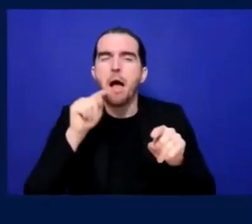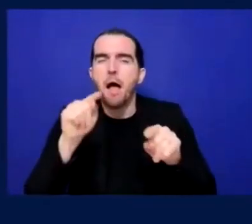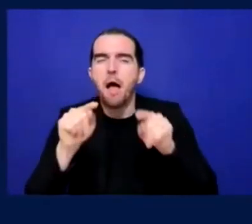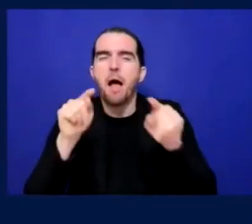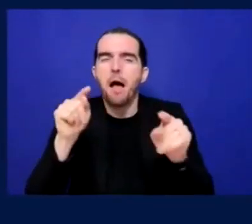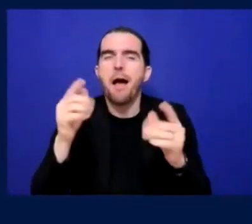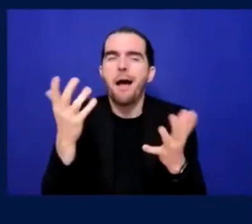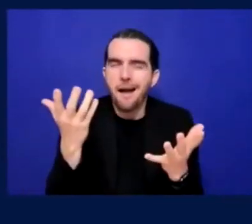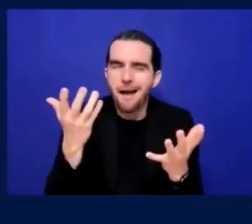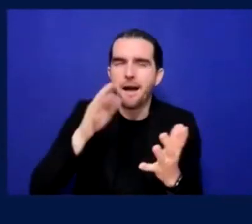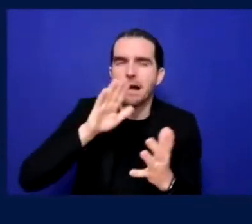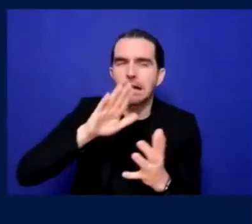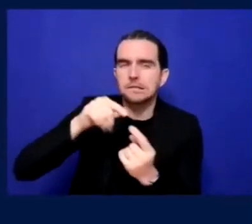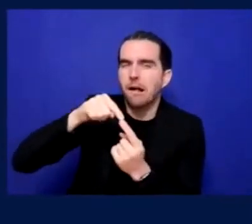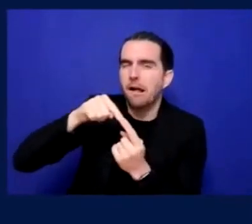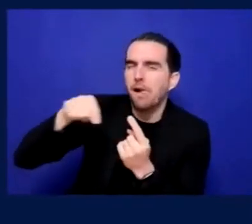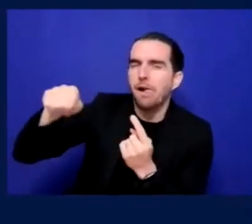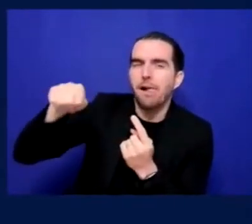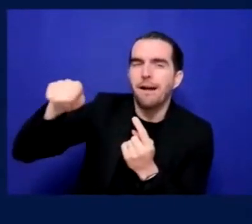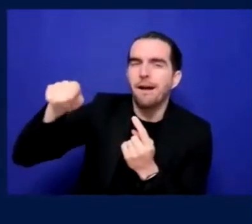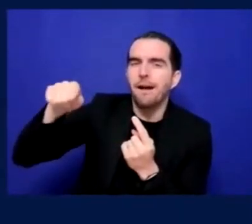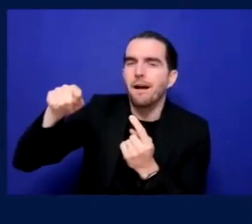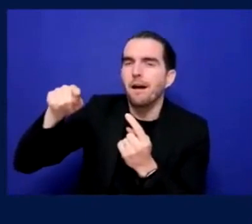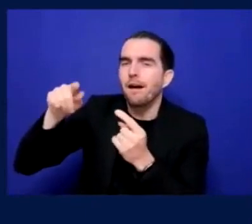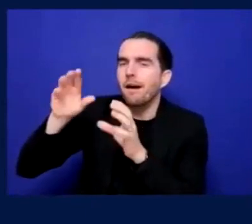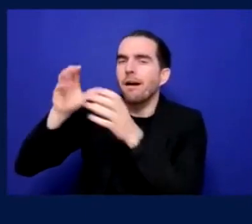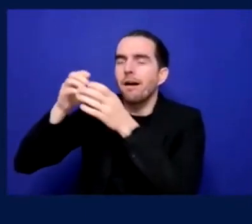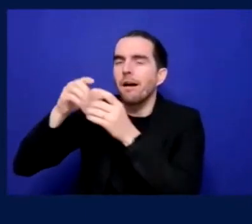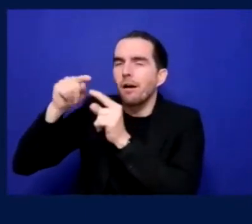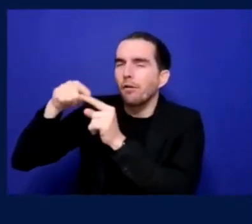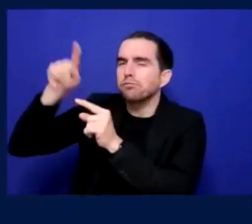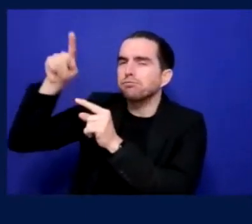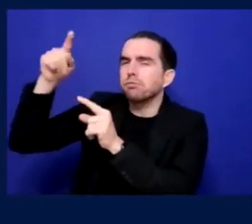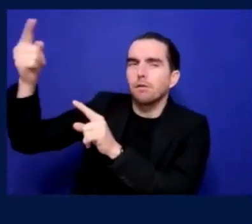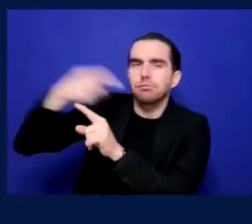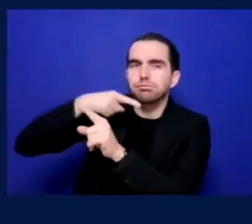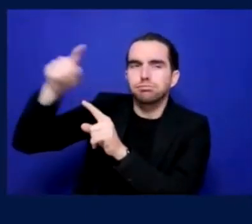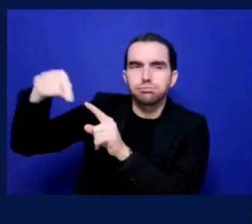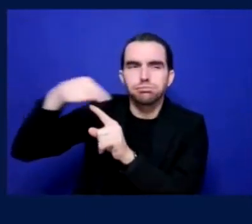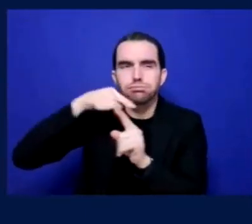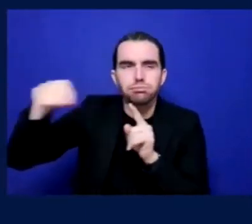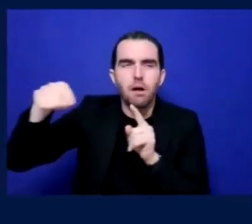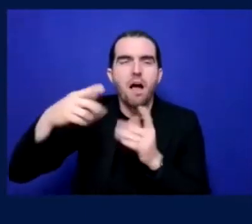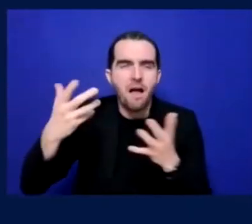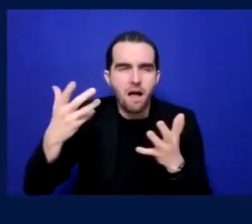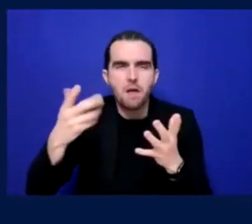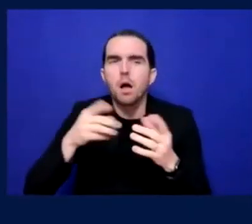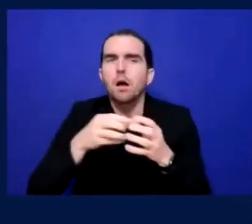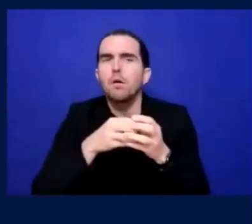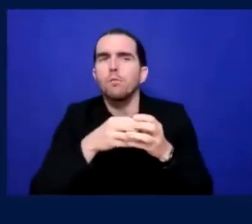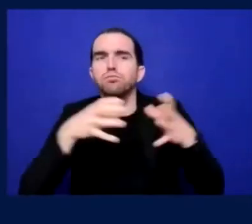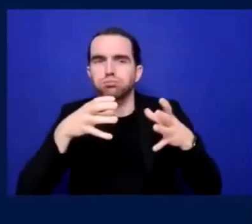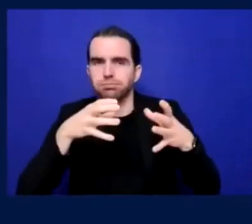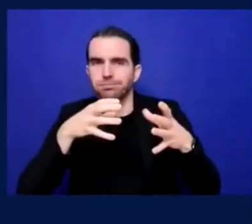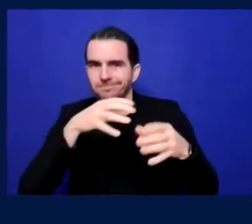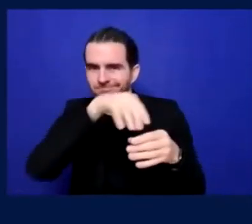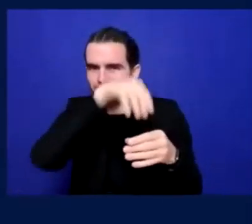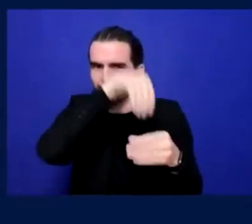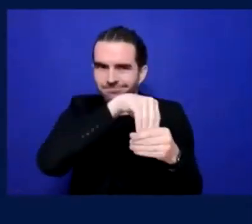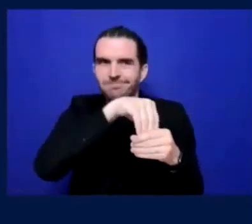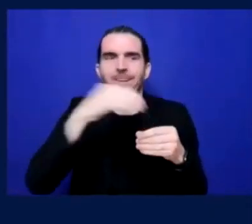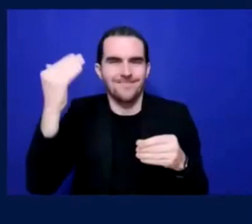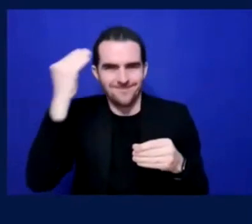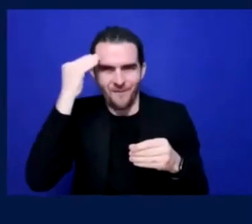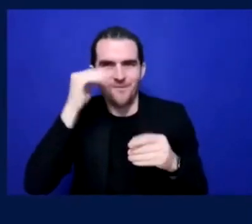um, for example, even when I turn up to my home ground at Tanadice, uh, you know, I walk through